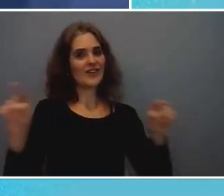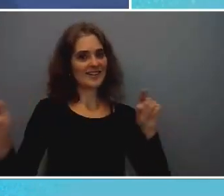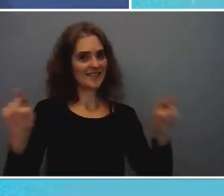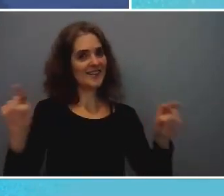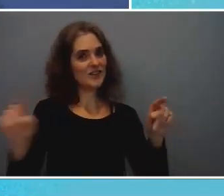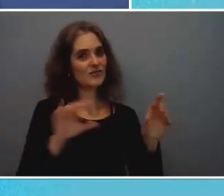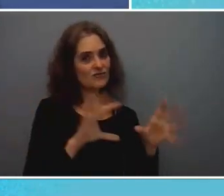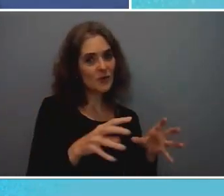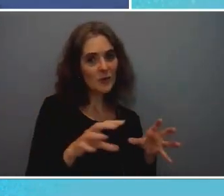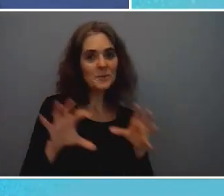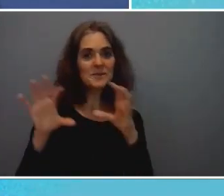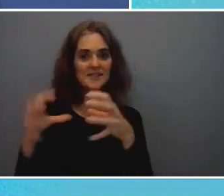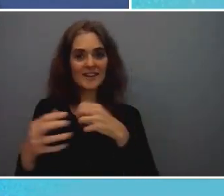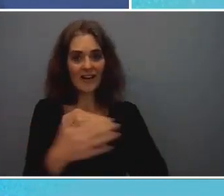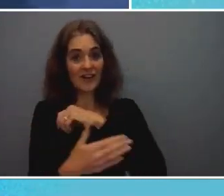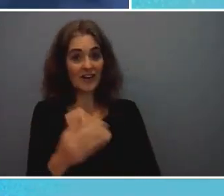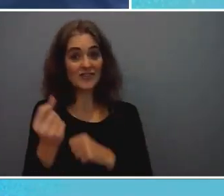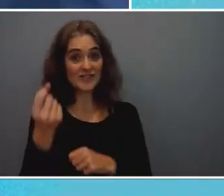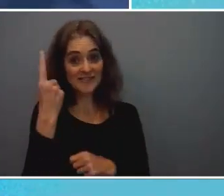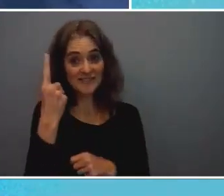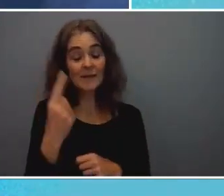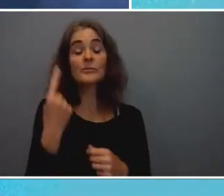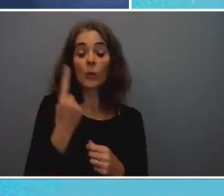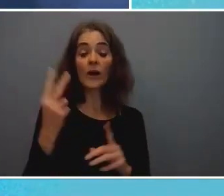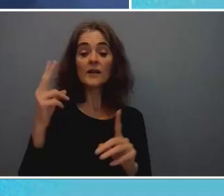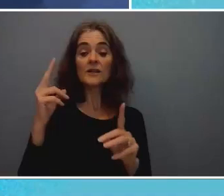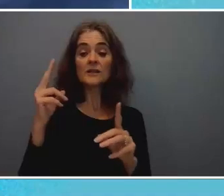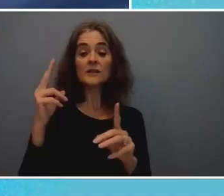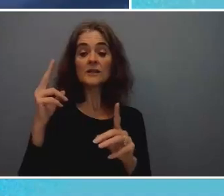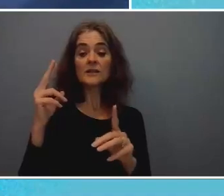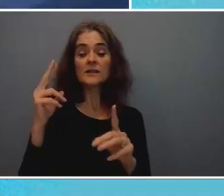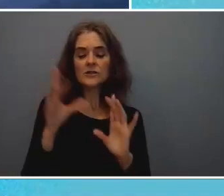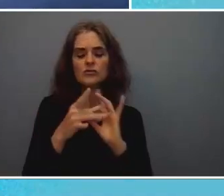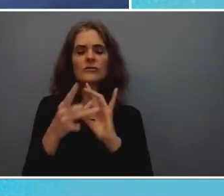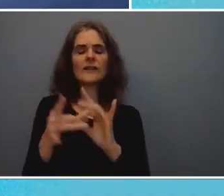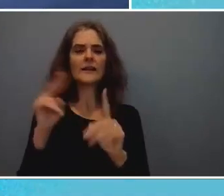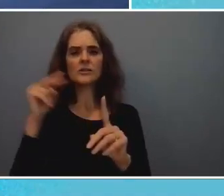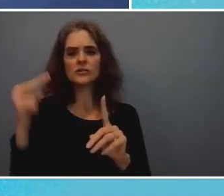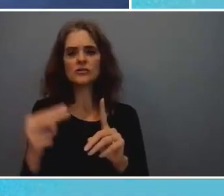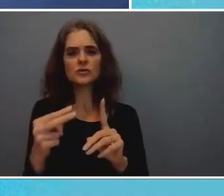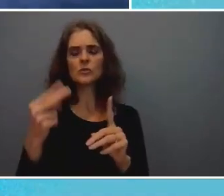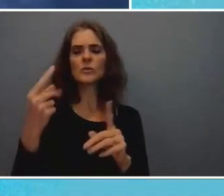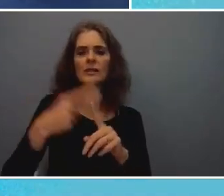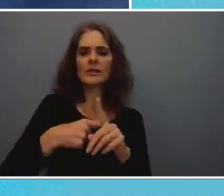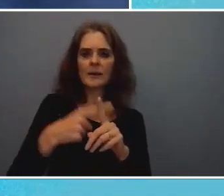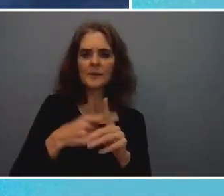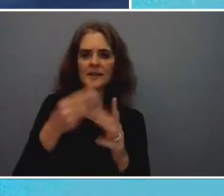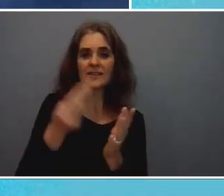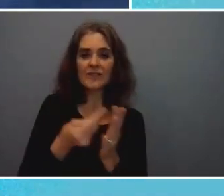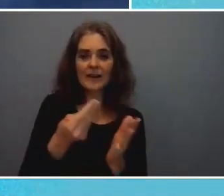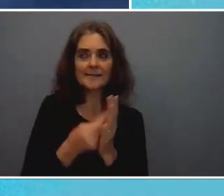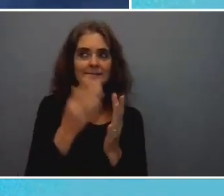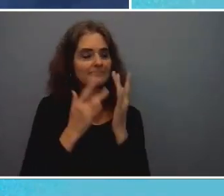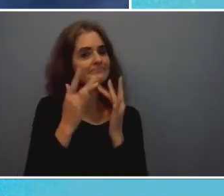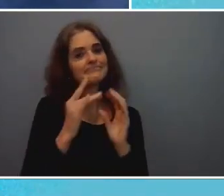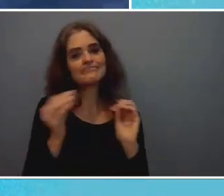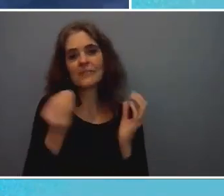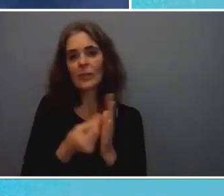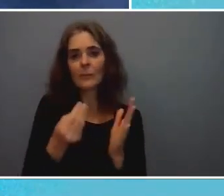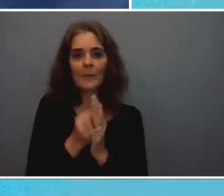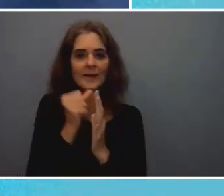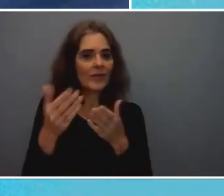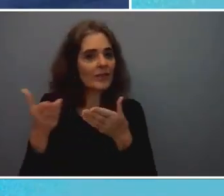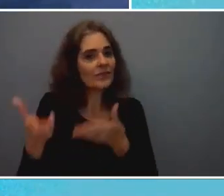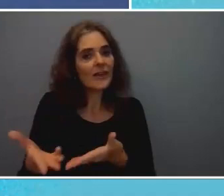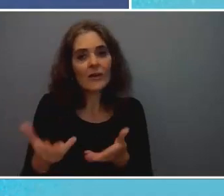one of the things that's talked about in terms of climate finance is there's not enough money there first of all and so many countries who are suffering the most are